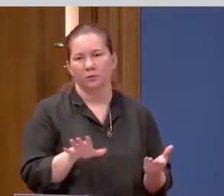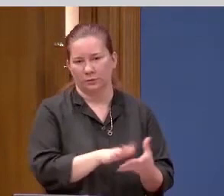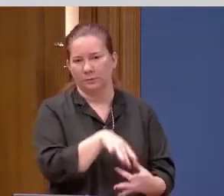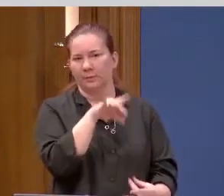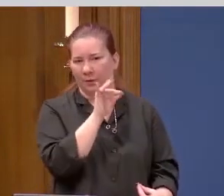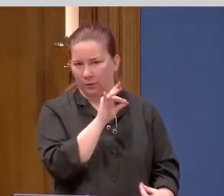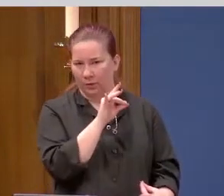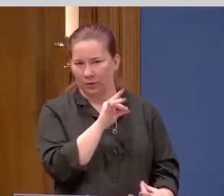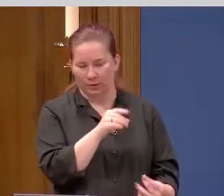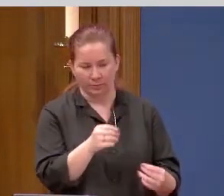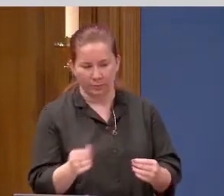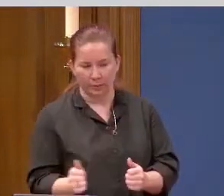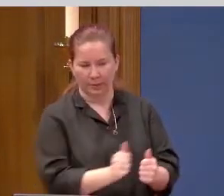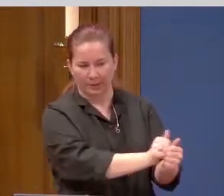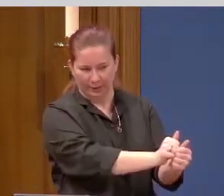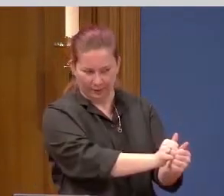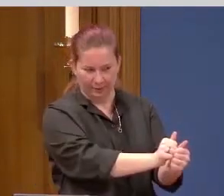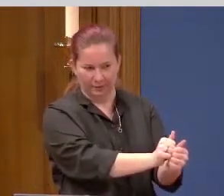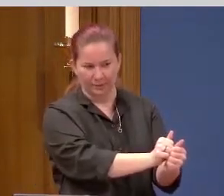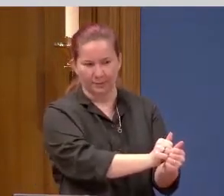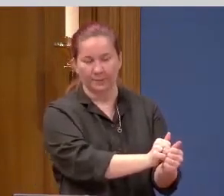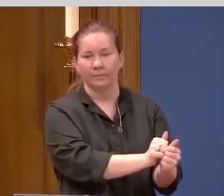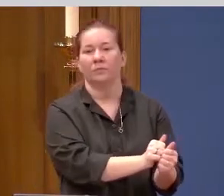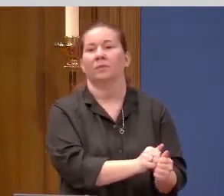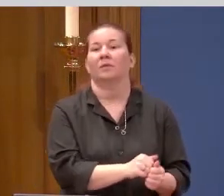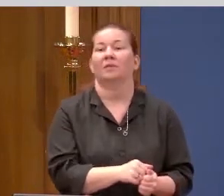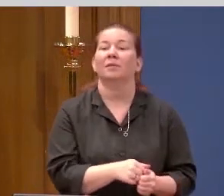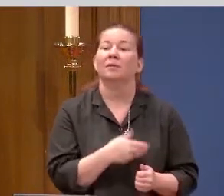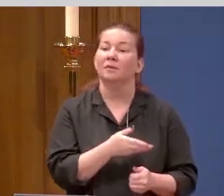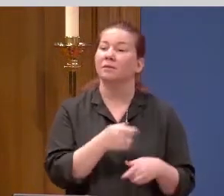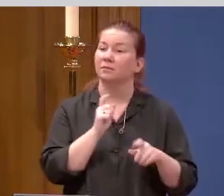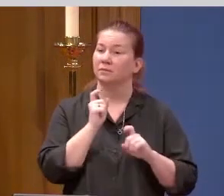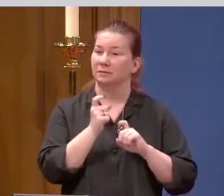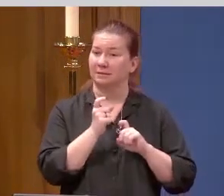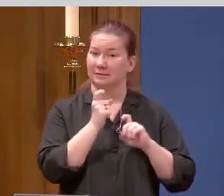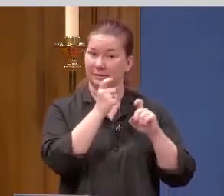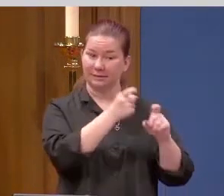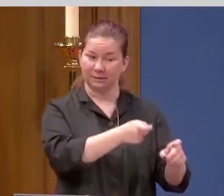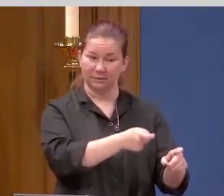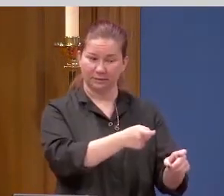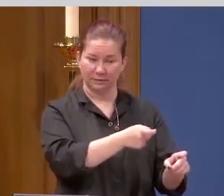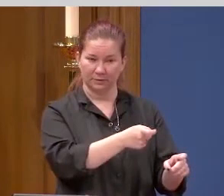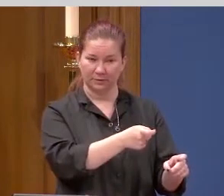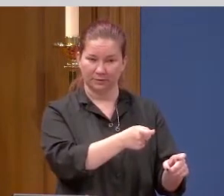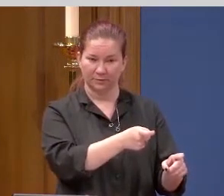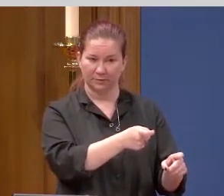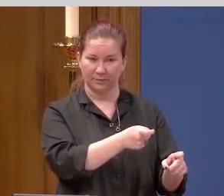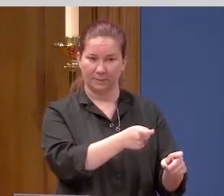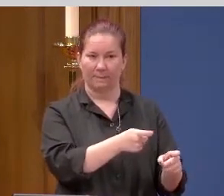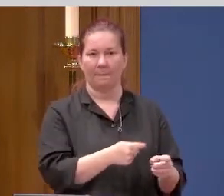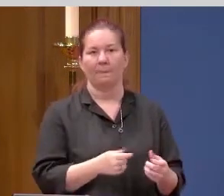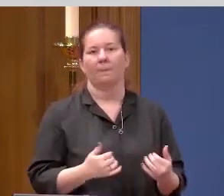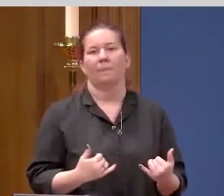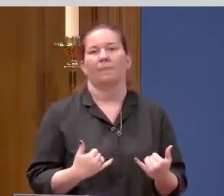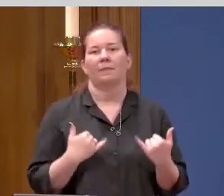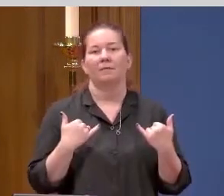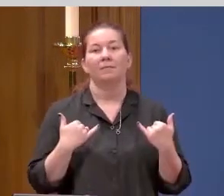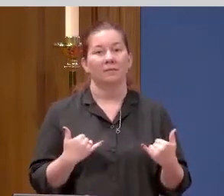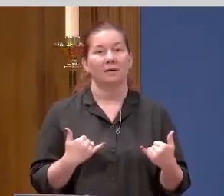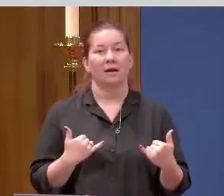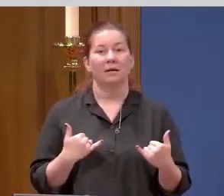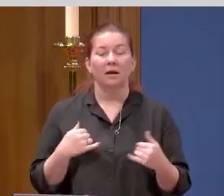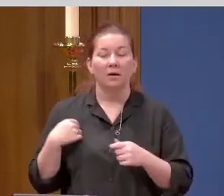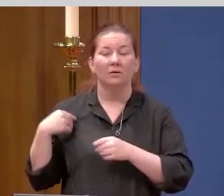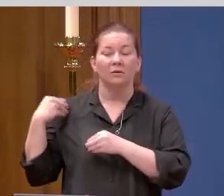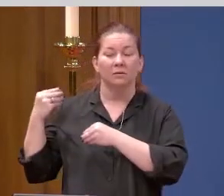to be with you. And these gifts that he gave to them are now handed down to us.